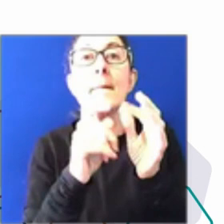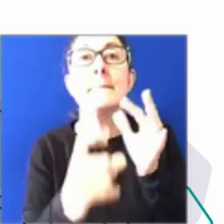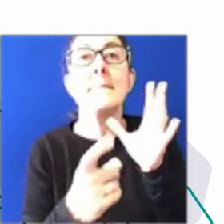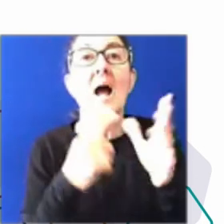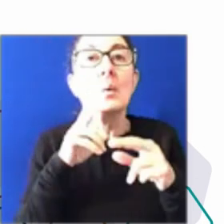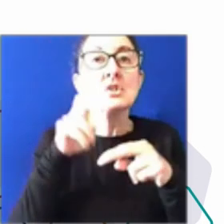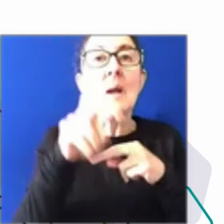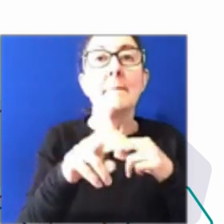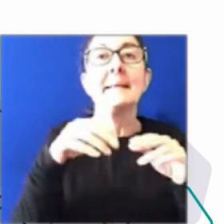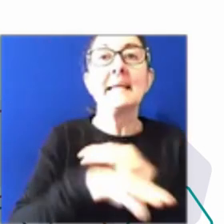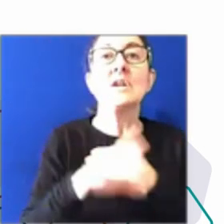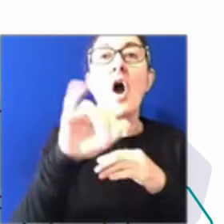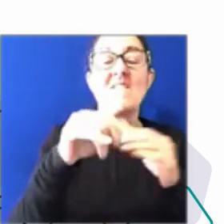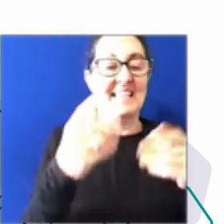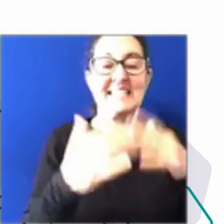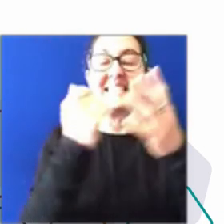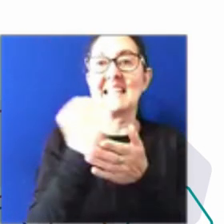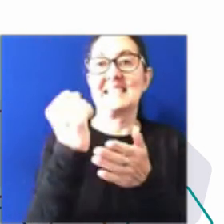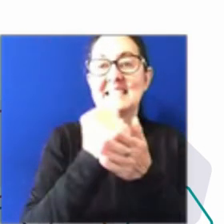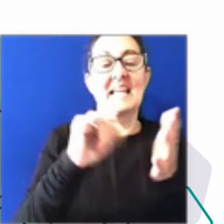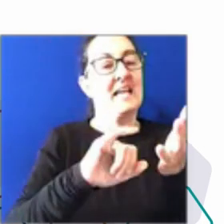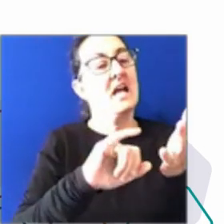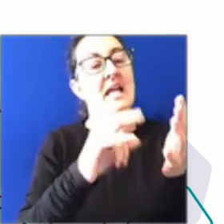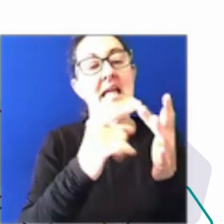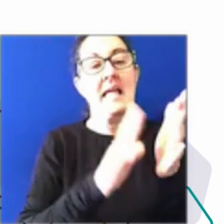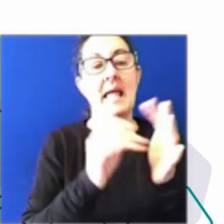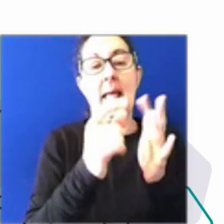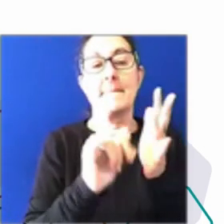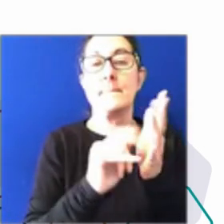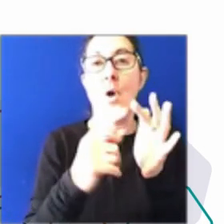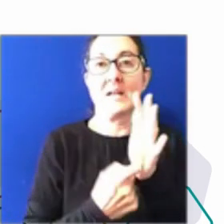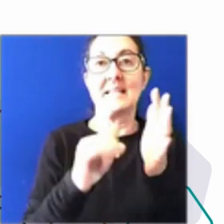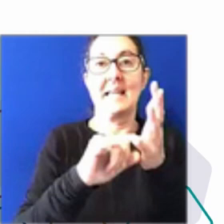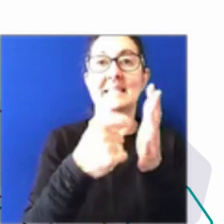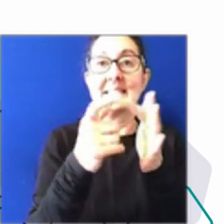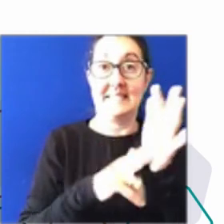syndrome. 70% of us have it and the other 30% are lying.